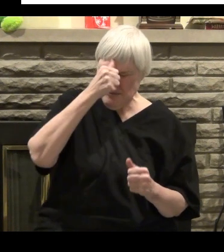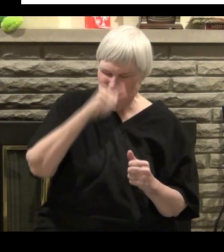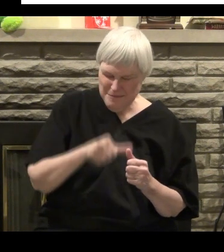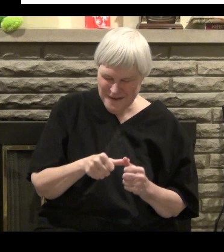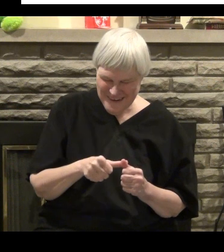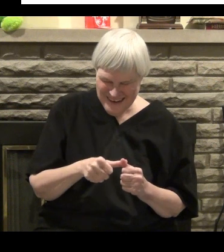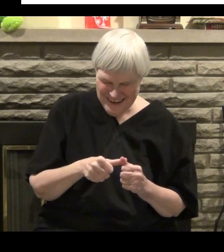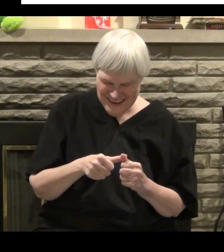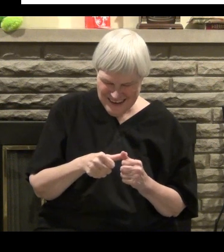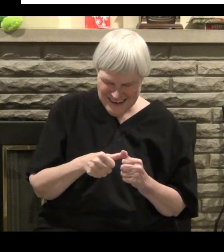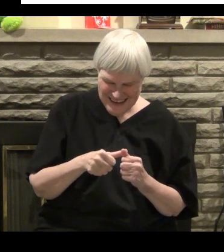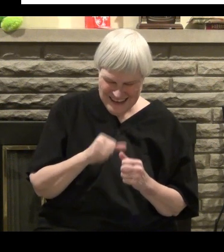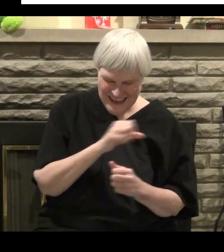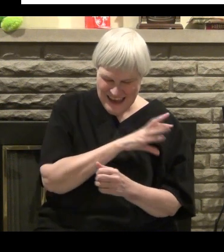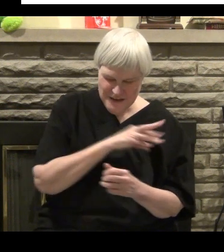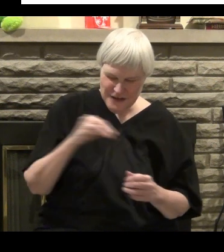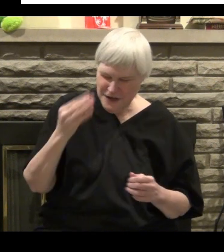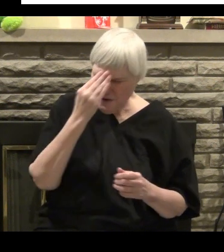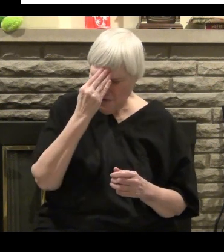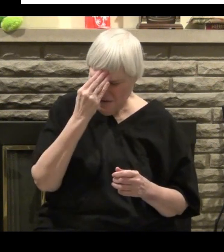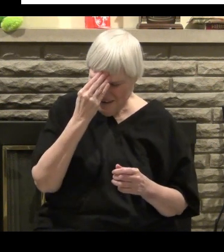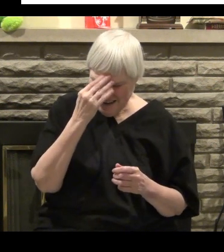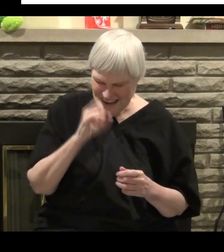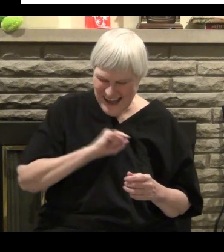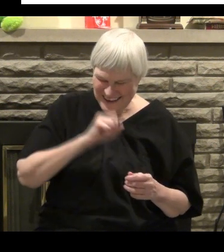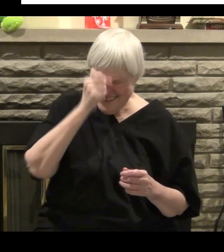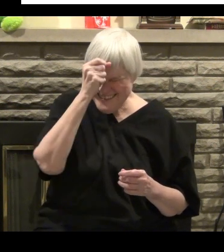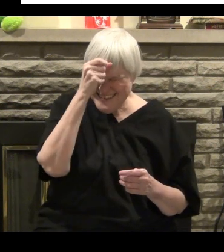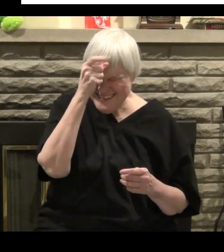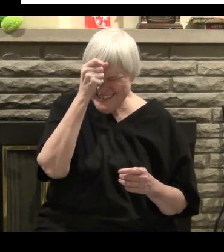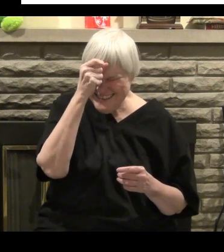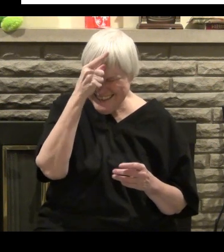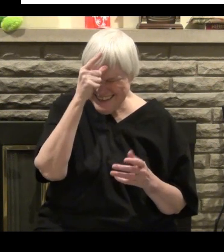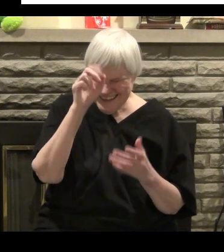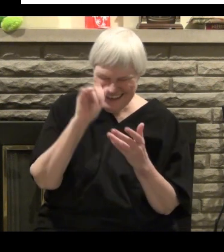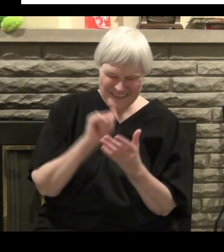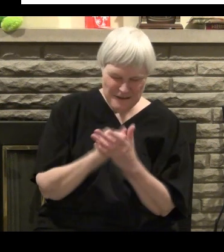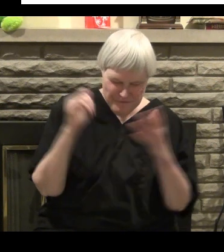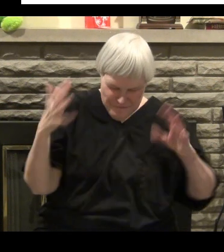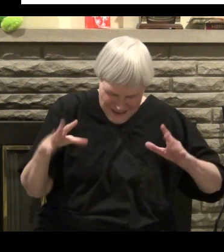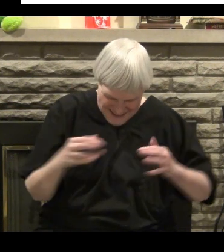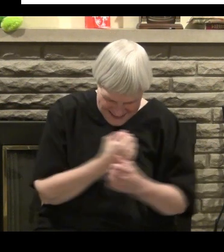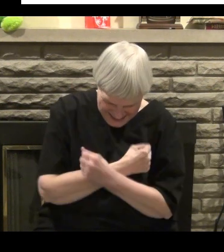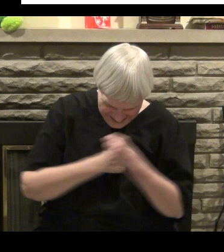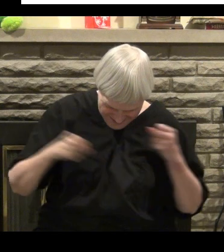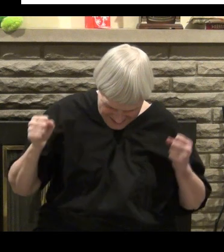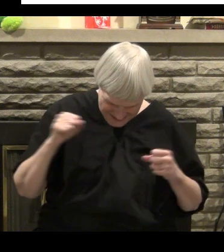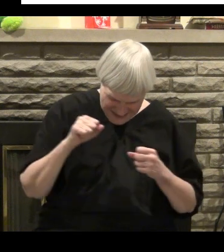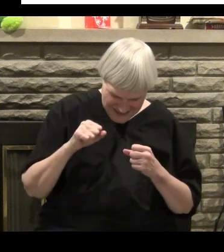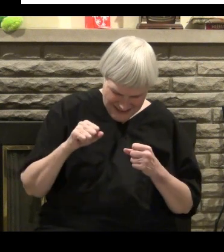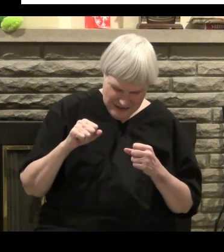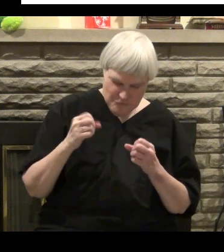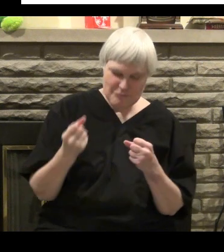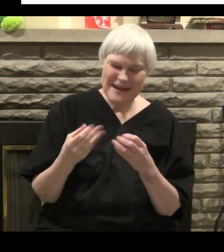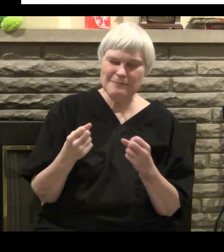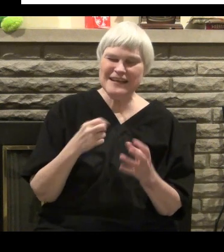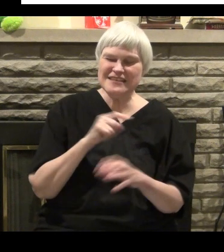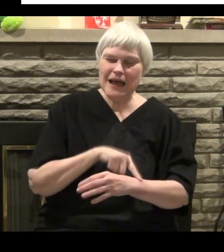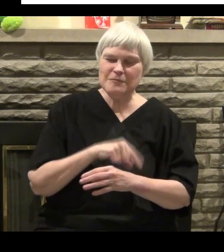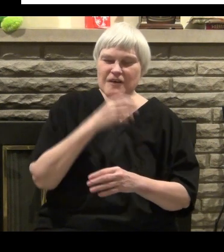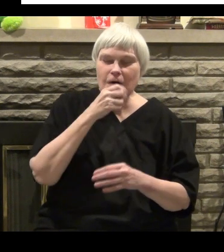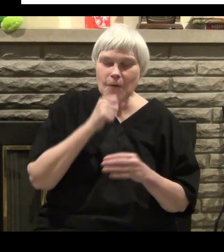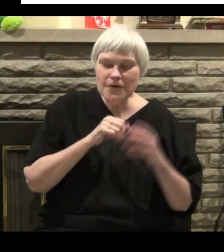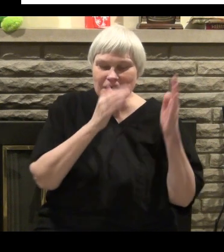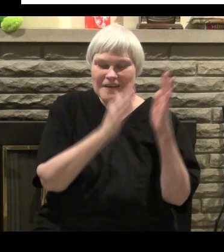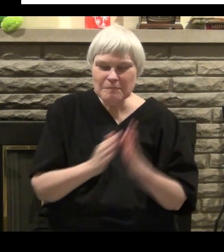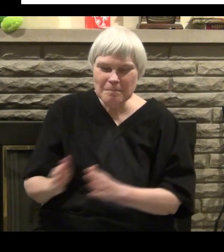it wasn't until years later that I actually discovered that I was saved on that day when I read that portion of Ephesians. Things started clicking in there. know